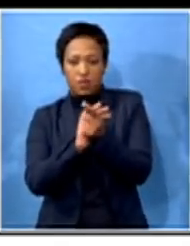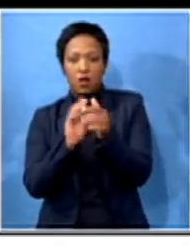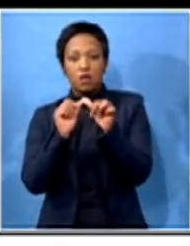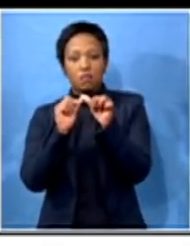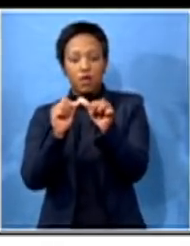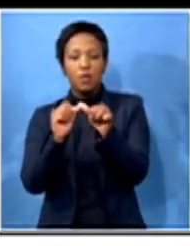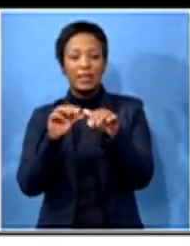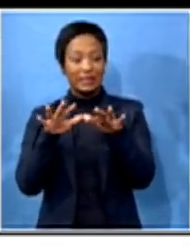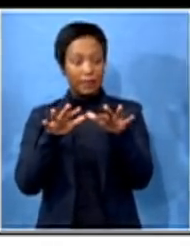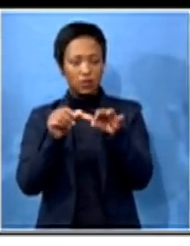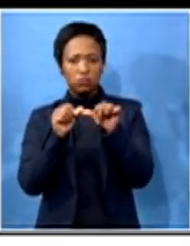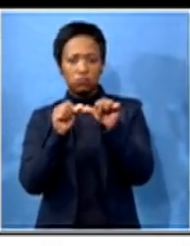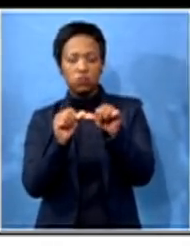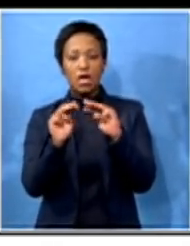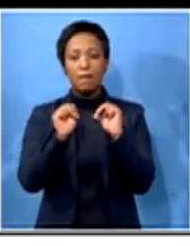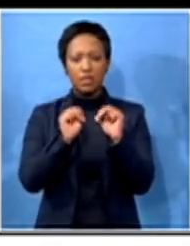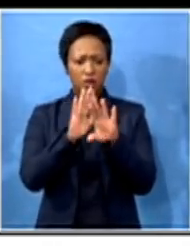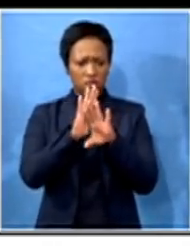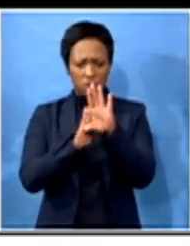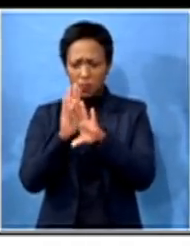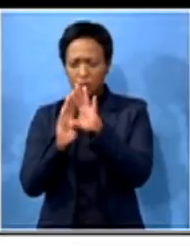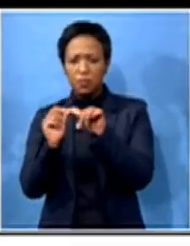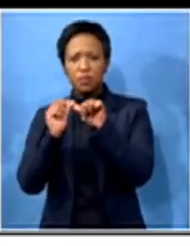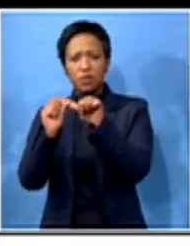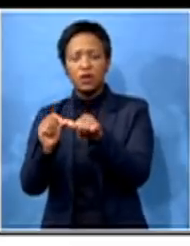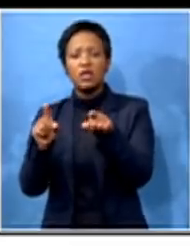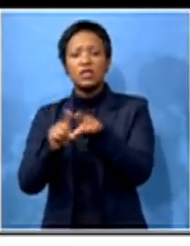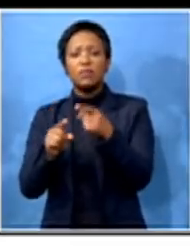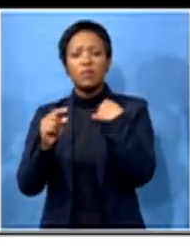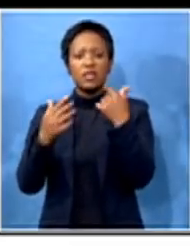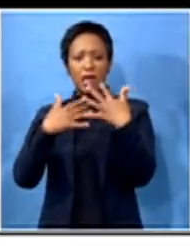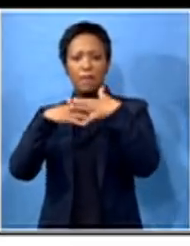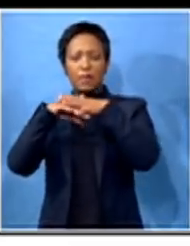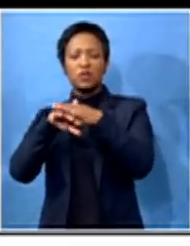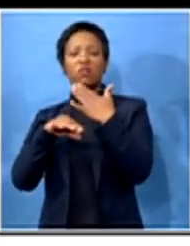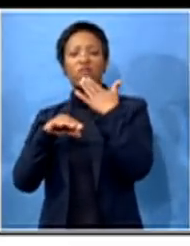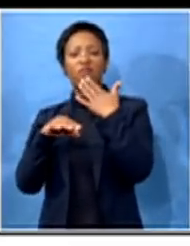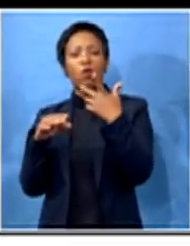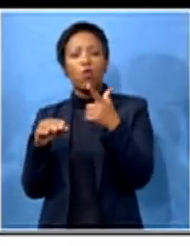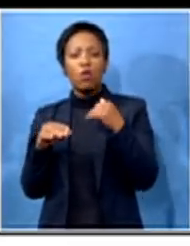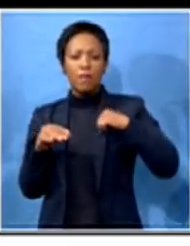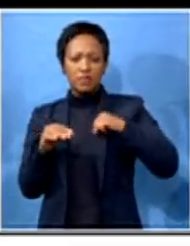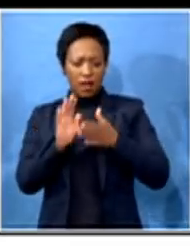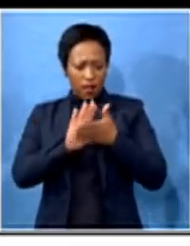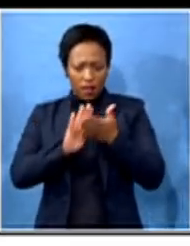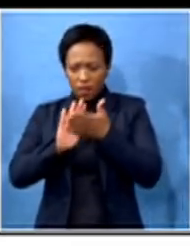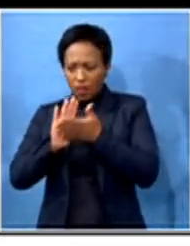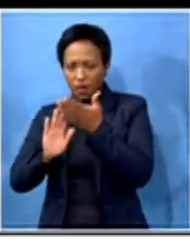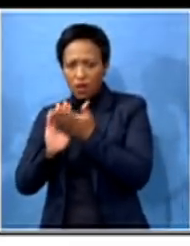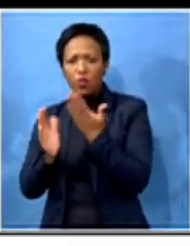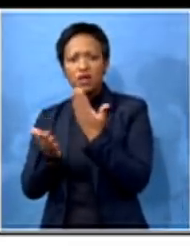stability in management. We can see stability in the implementation of the program of the municipality. We can see